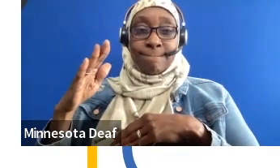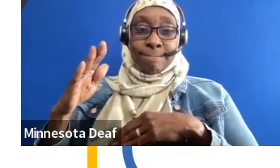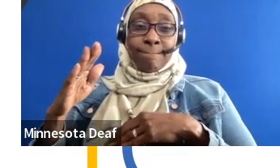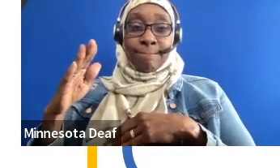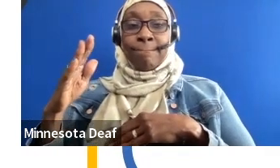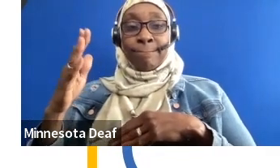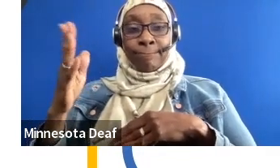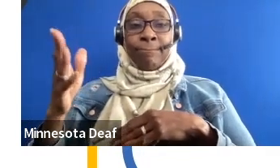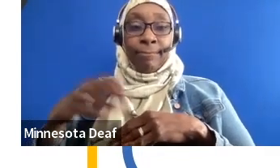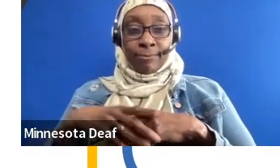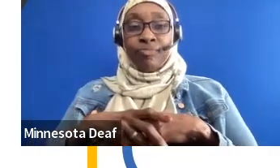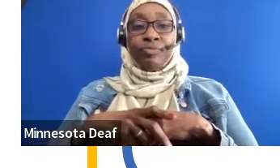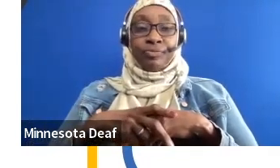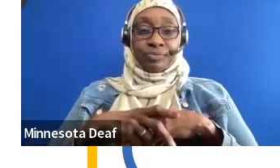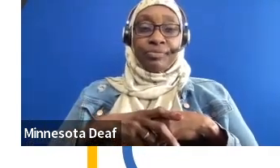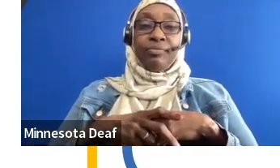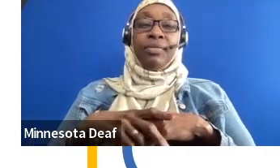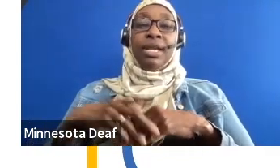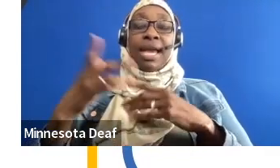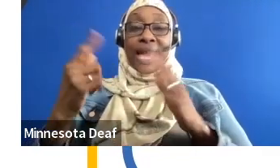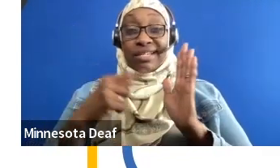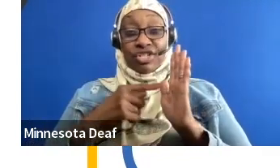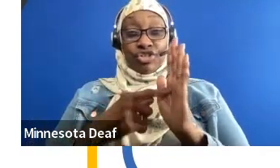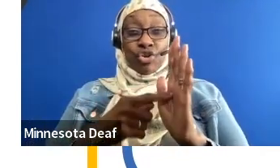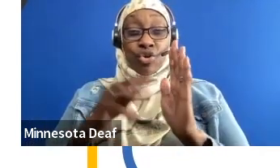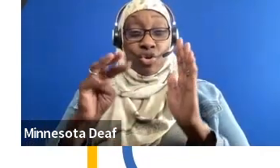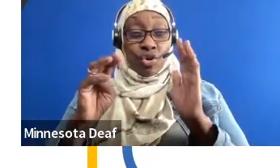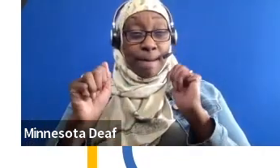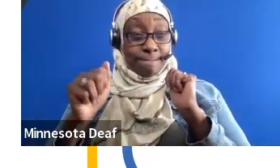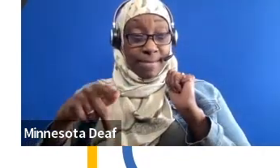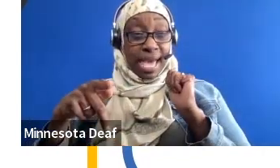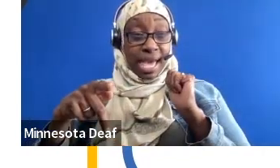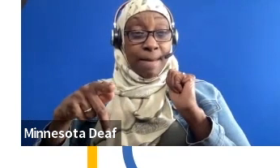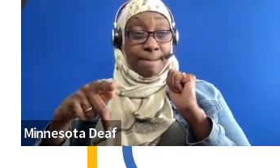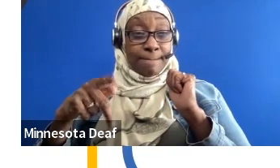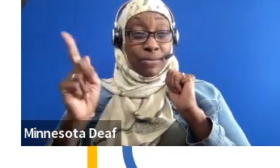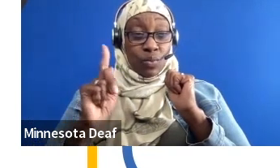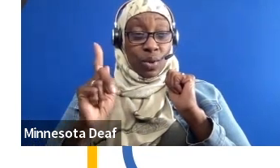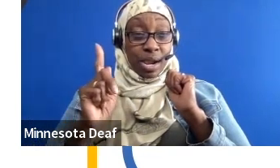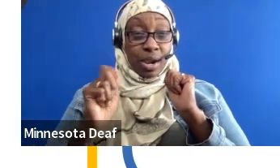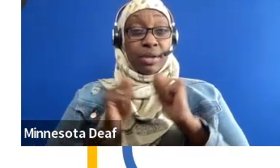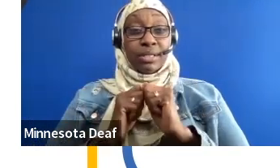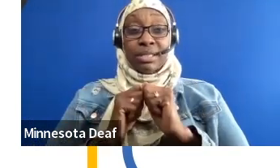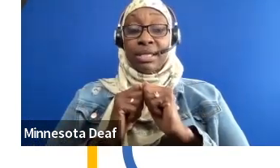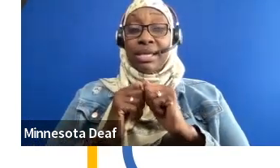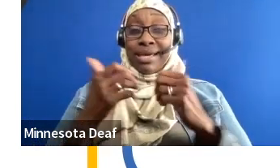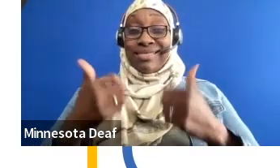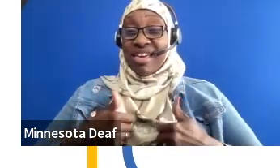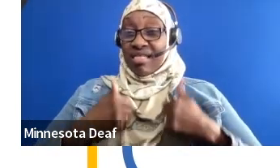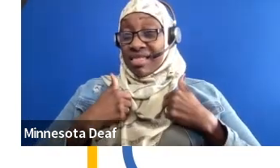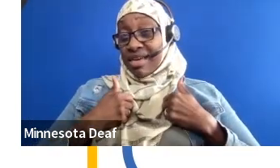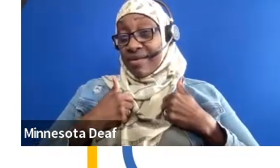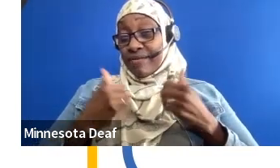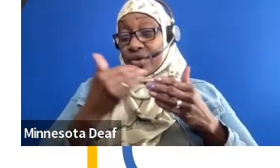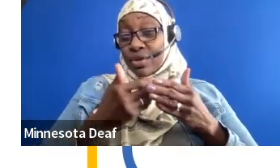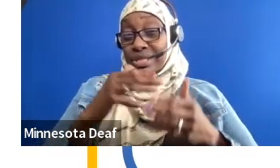want it, I could show you a MAP if you don't have it on me. But we do also serve, you know, some of our mentors are in areas outside of that. Really,